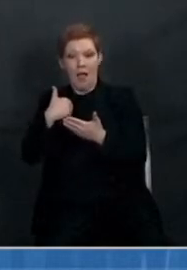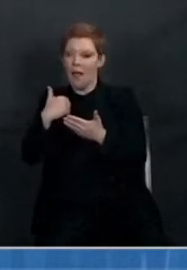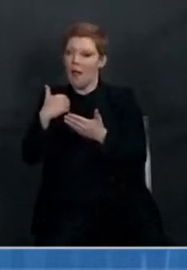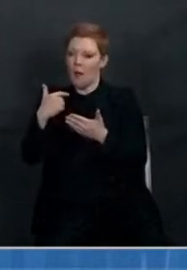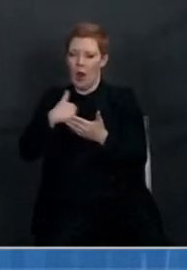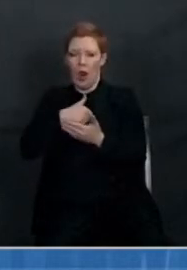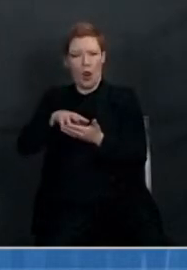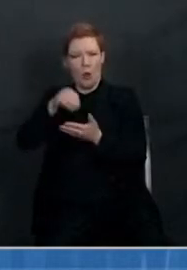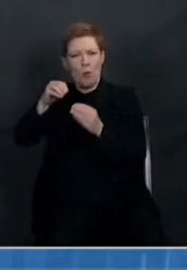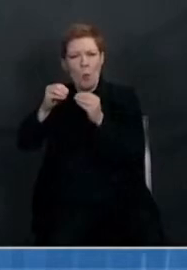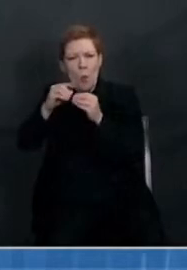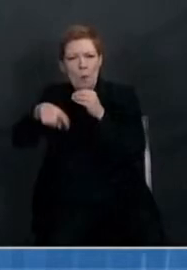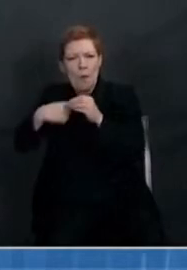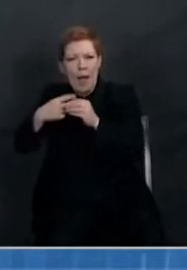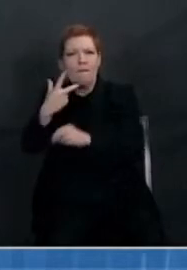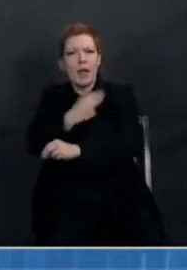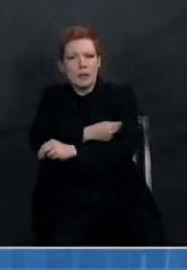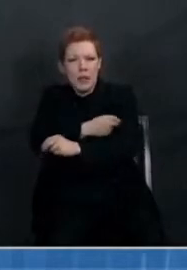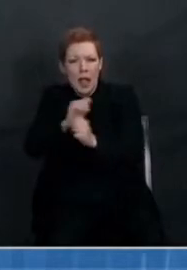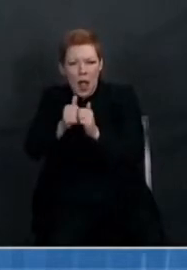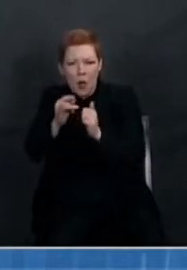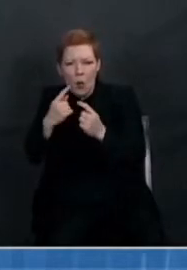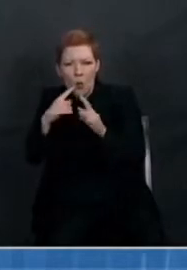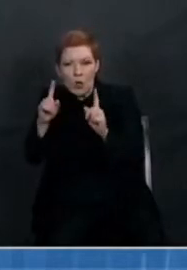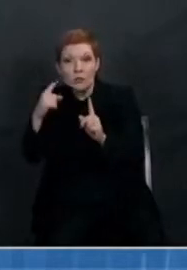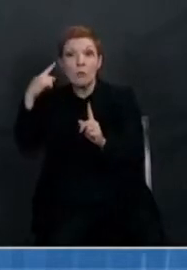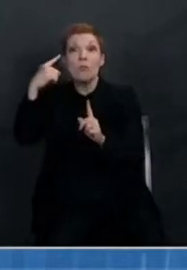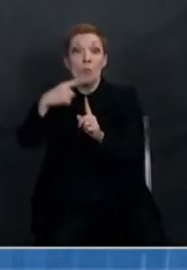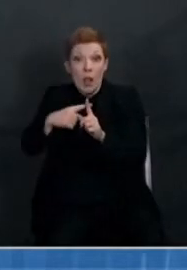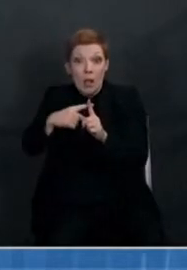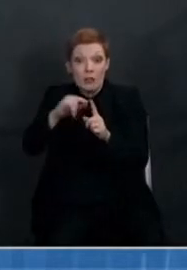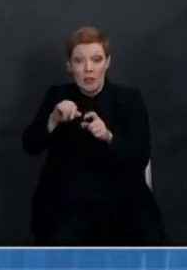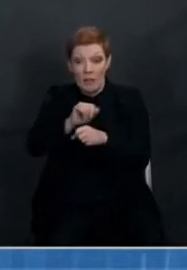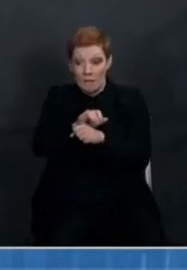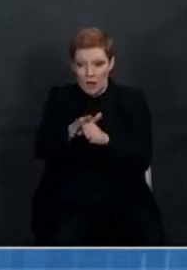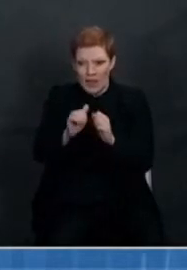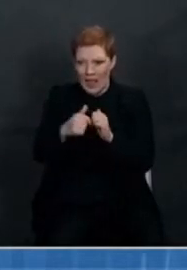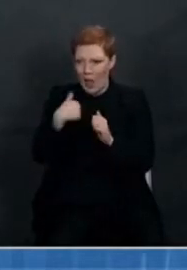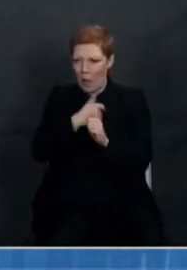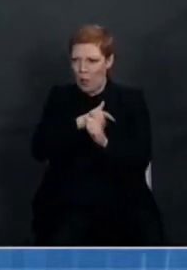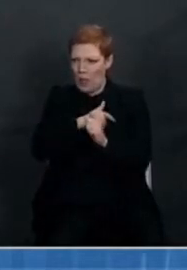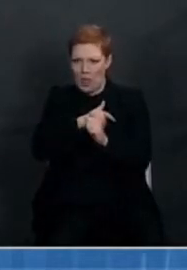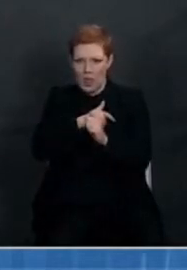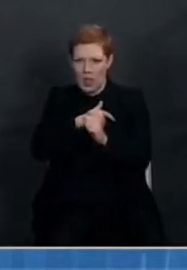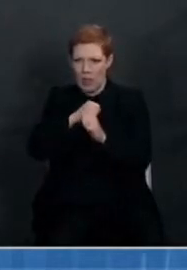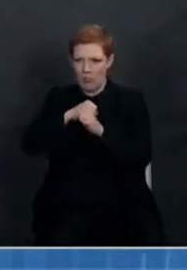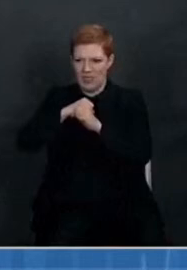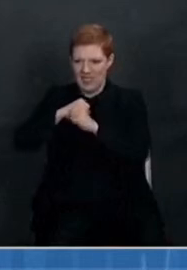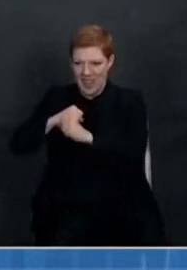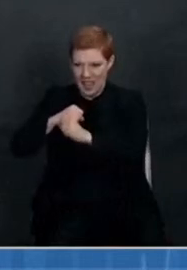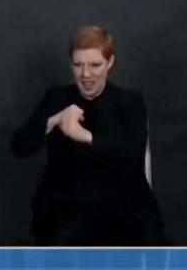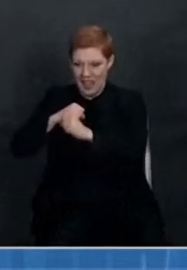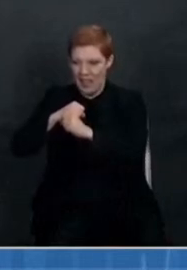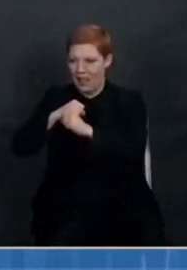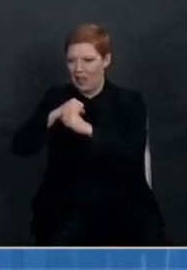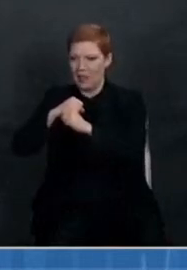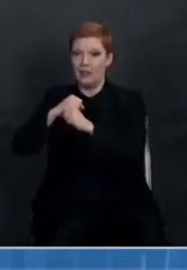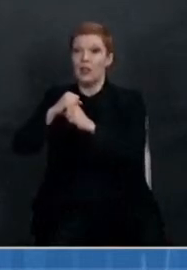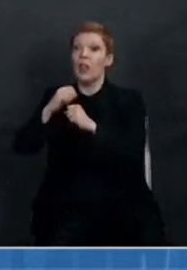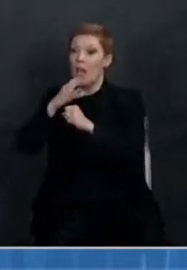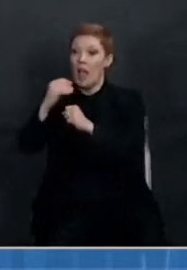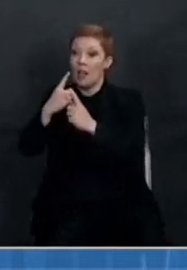virus and how it interacts with our ability to protect with vaccines. Because when you look at advanced